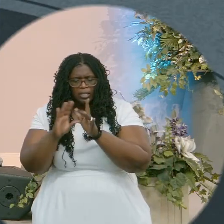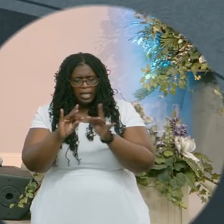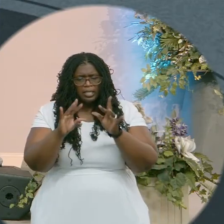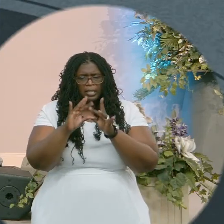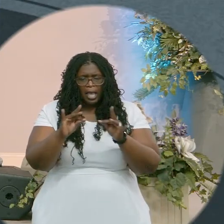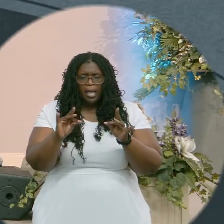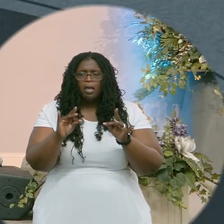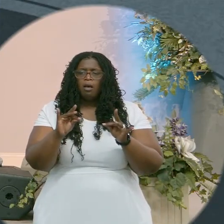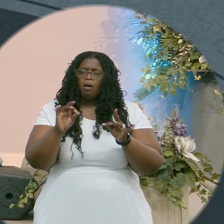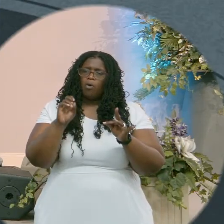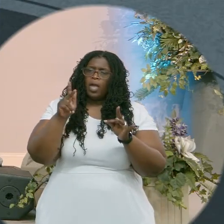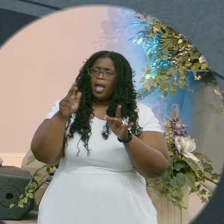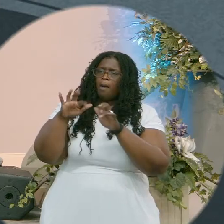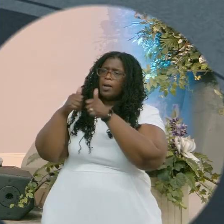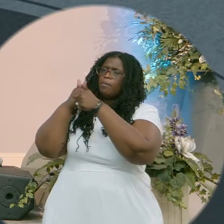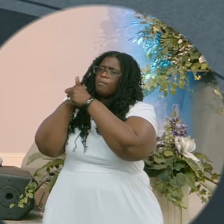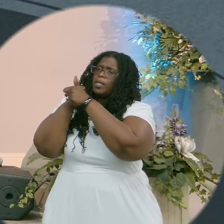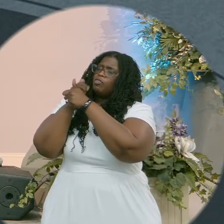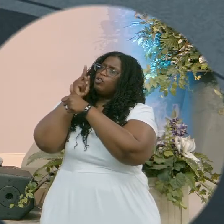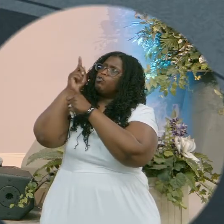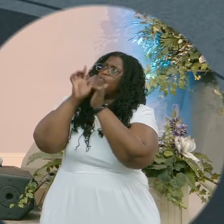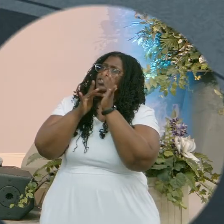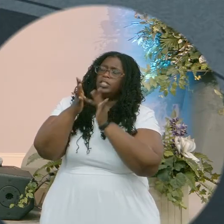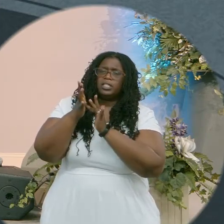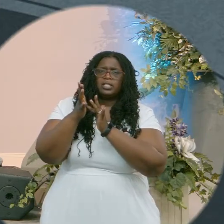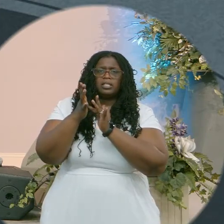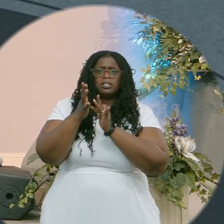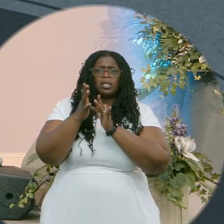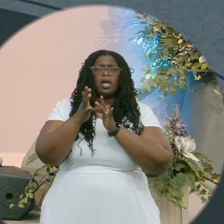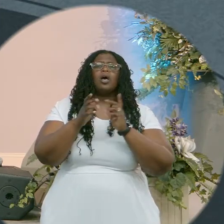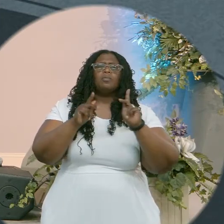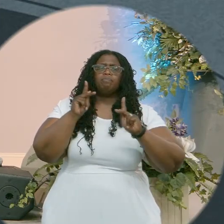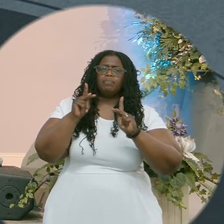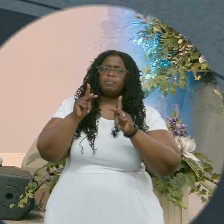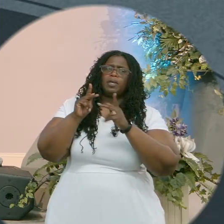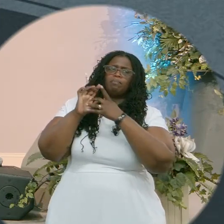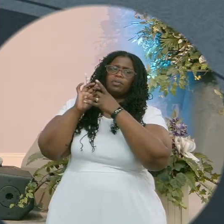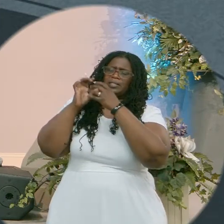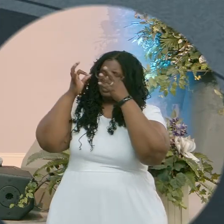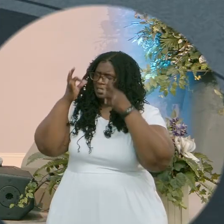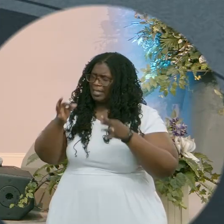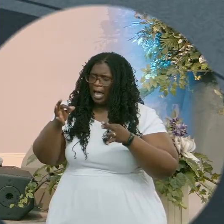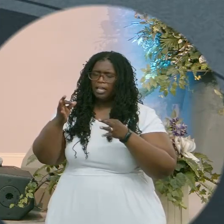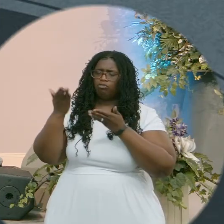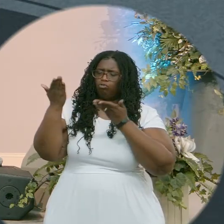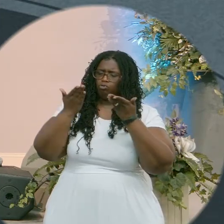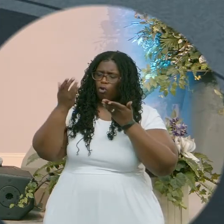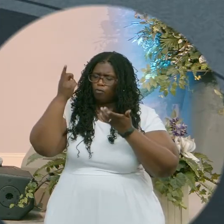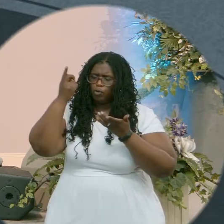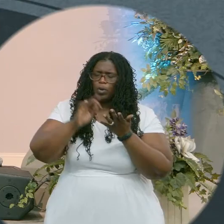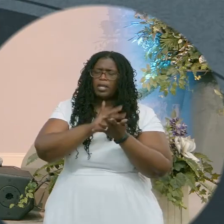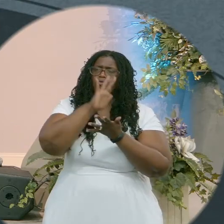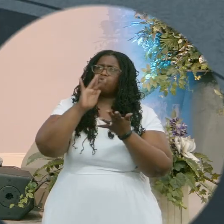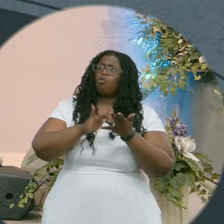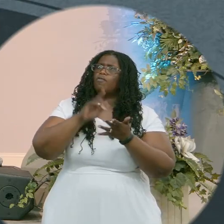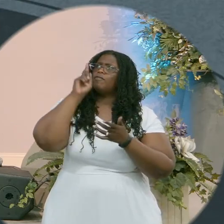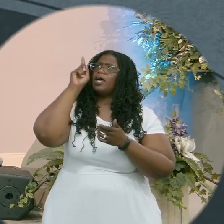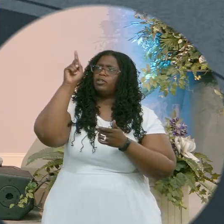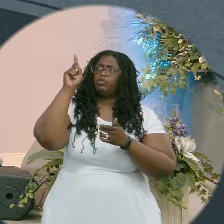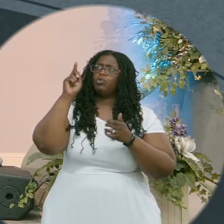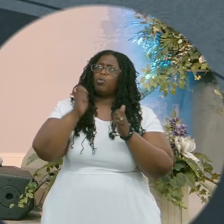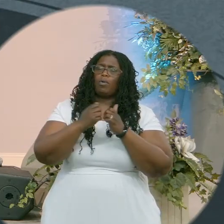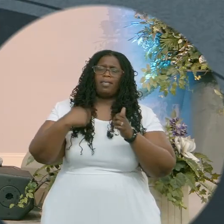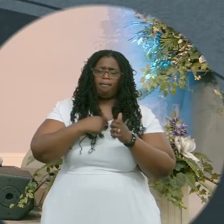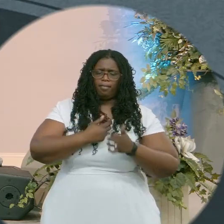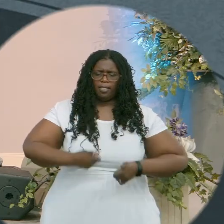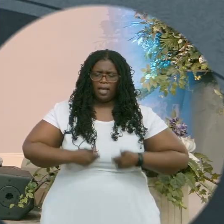came home. Prodigals coming home to serve you and to live lives that bring you glory. God we praise you and thank you for